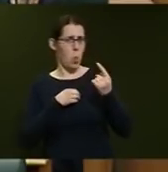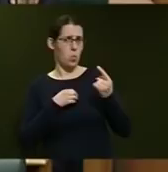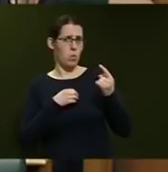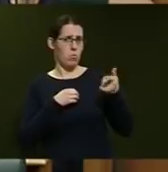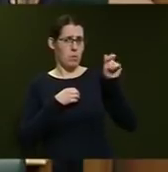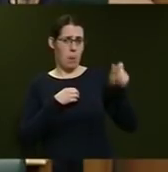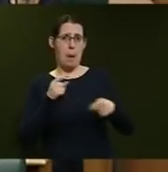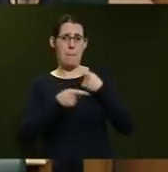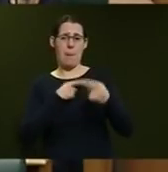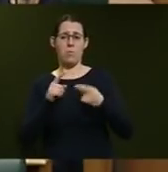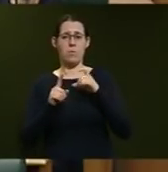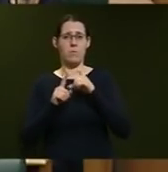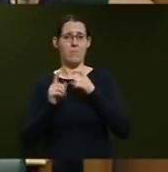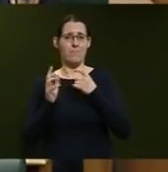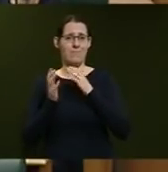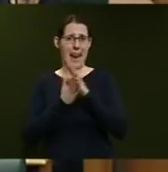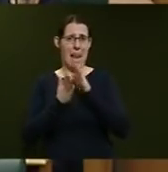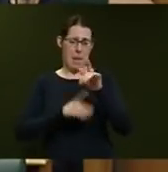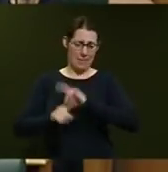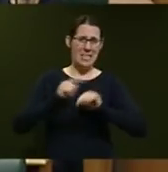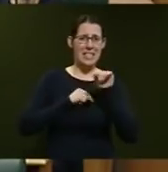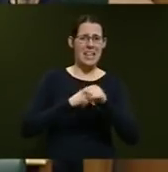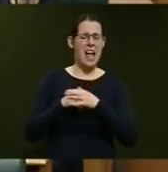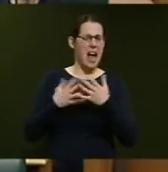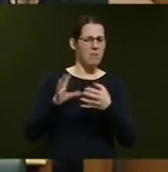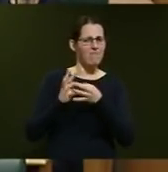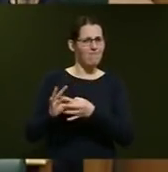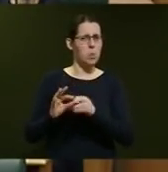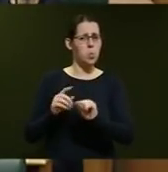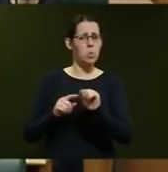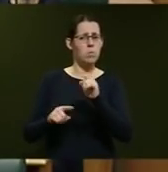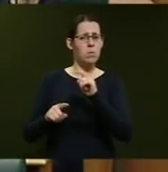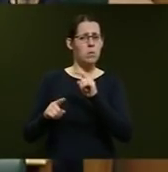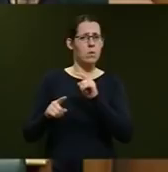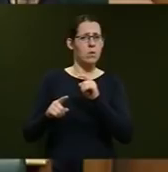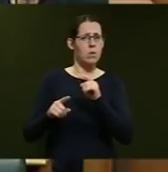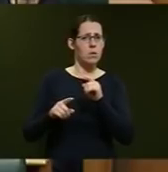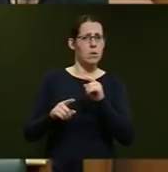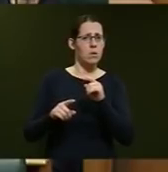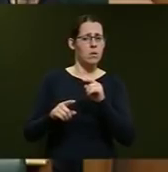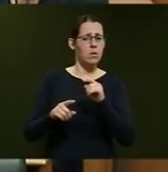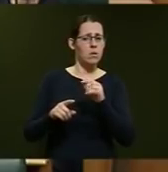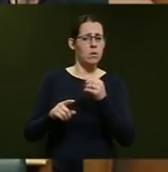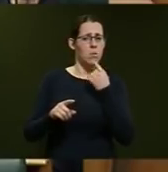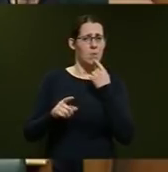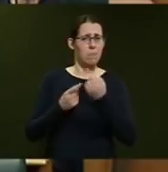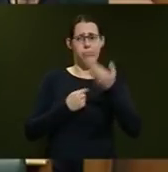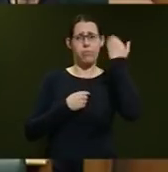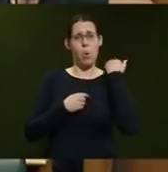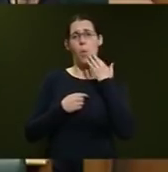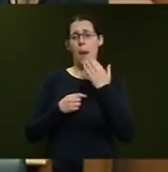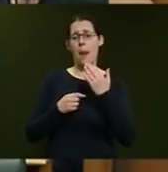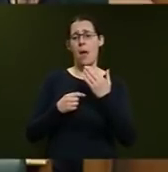her press conference on August 24 when she said Minister Claire Curran's office alerted her office about the meeting?